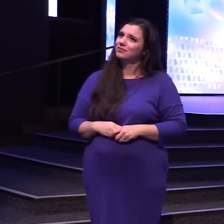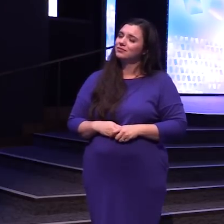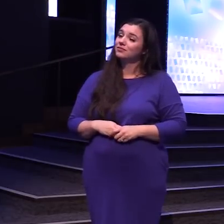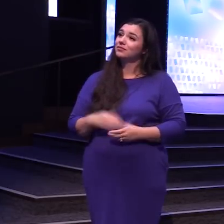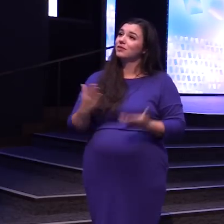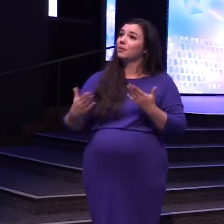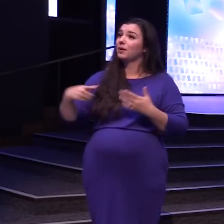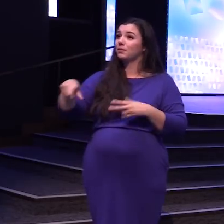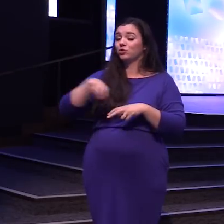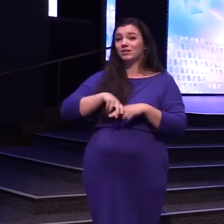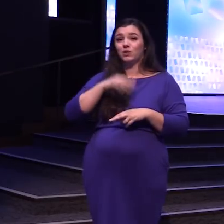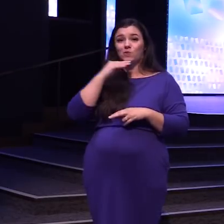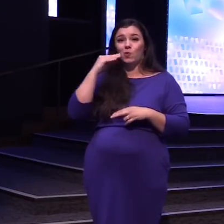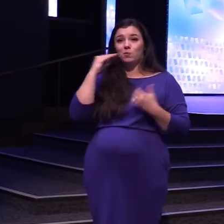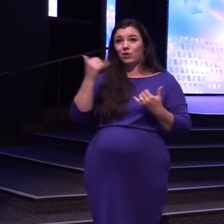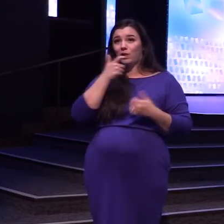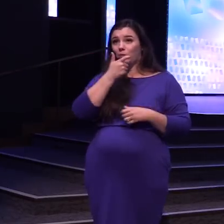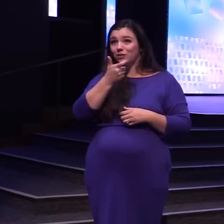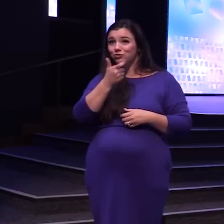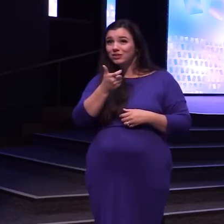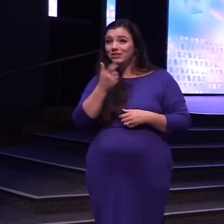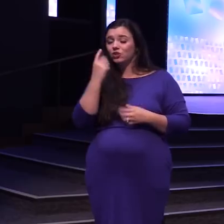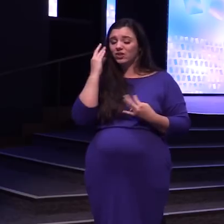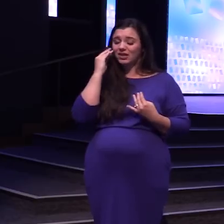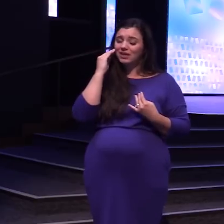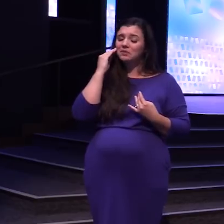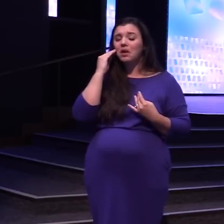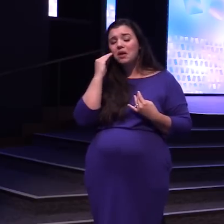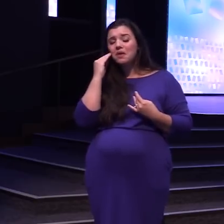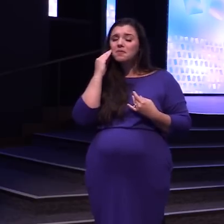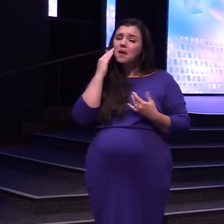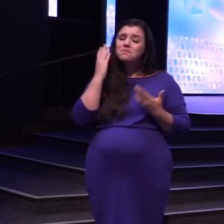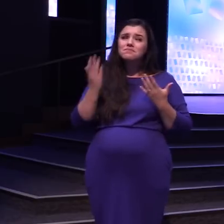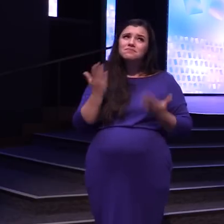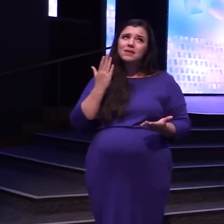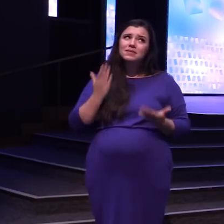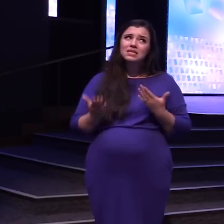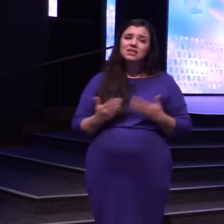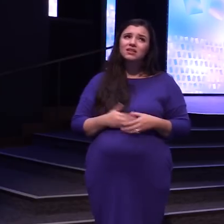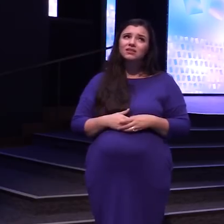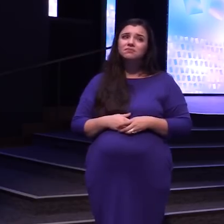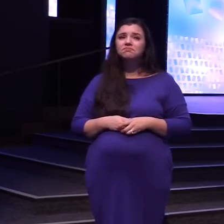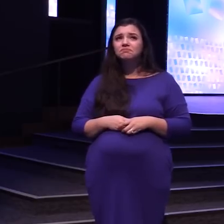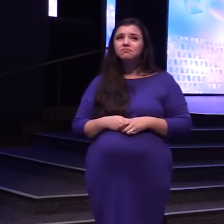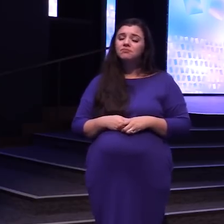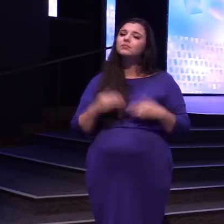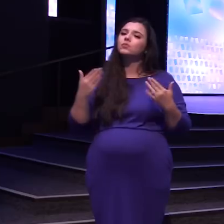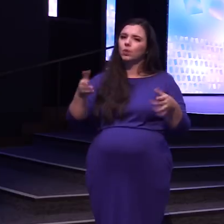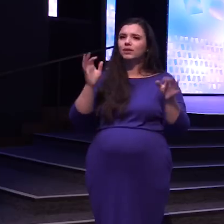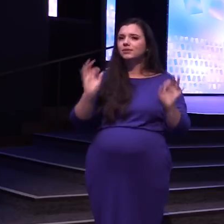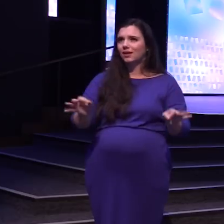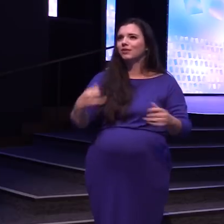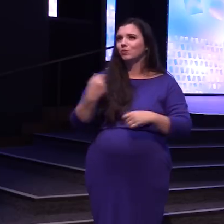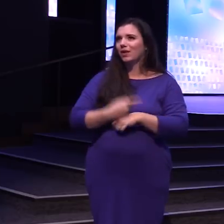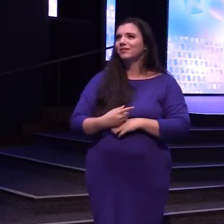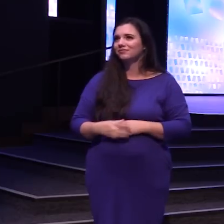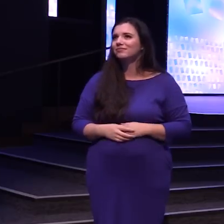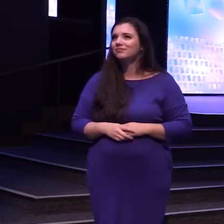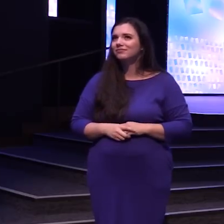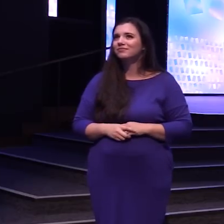Maybe you're Sitting at Home right Now and You're Thinking Like yeah I haven't Maybe Go ahead And make That decision Today